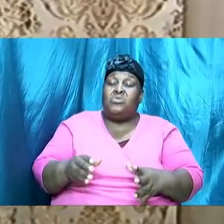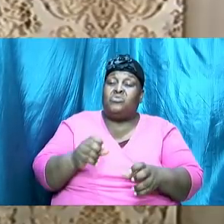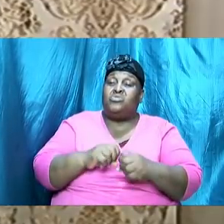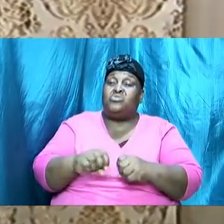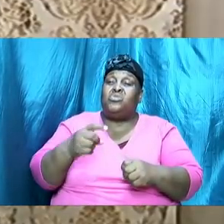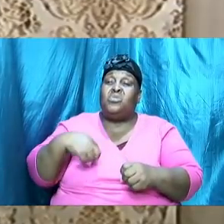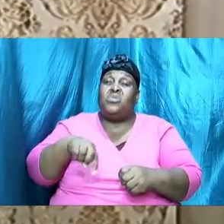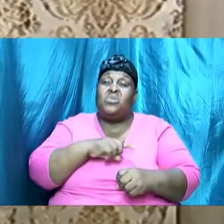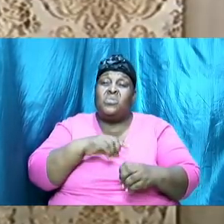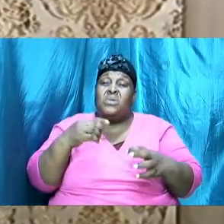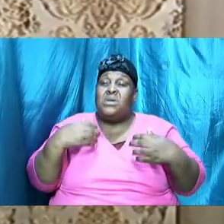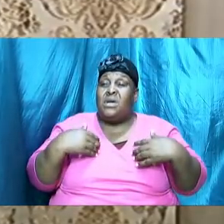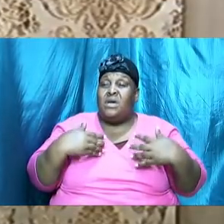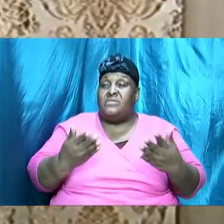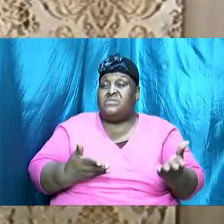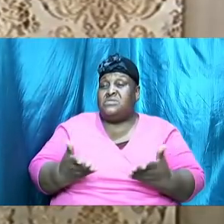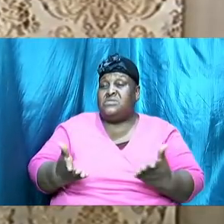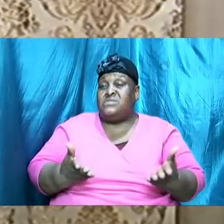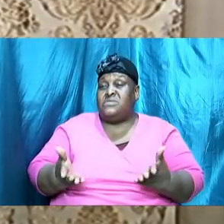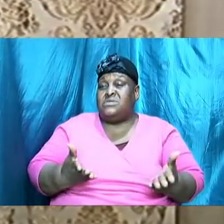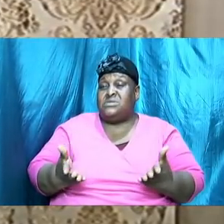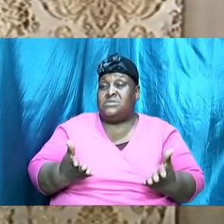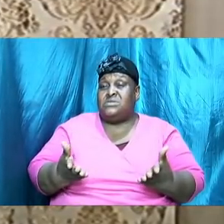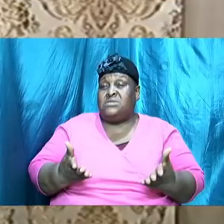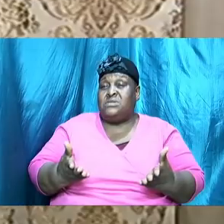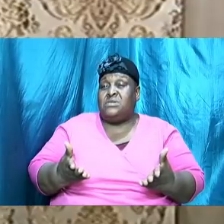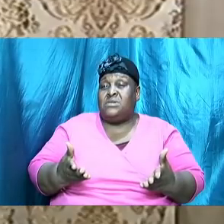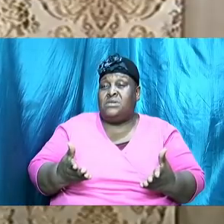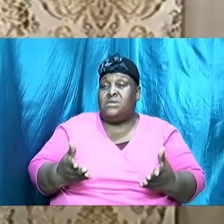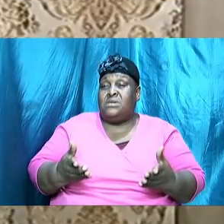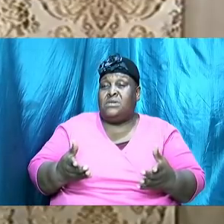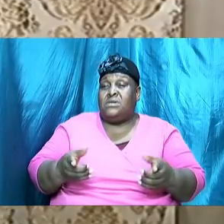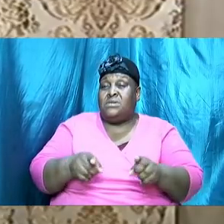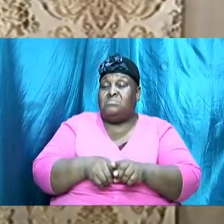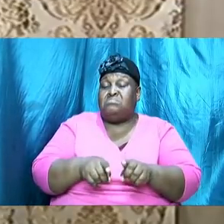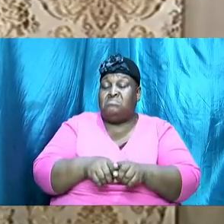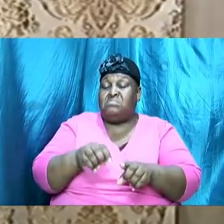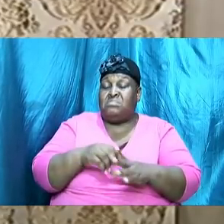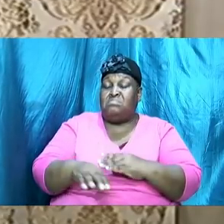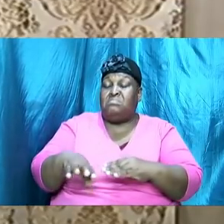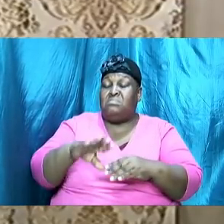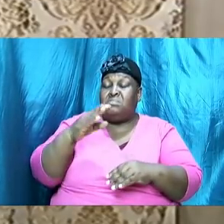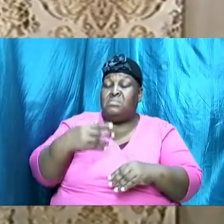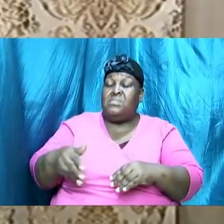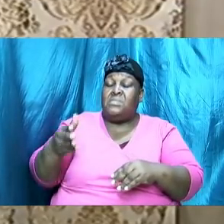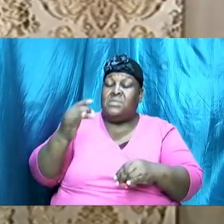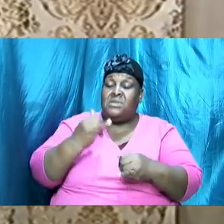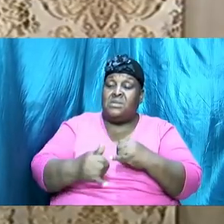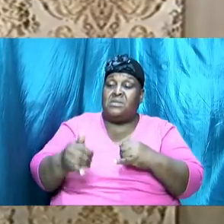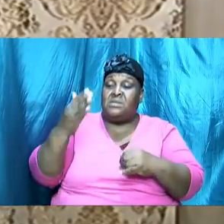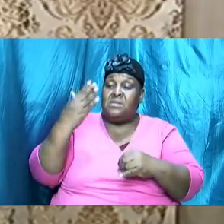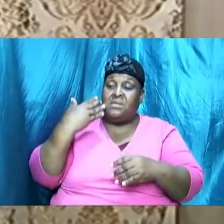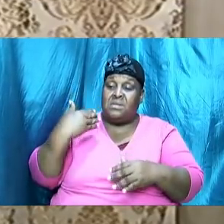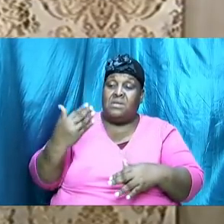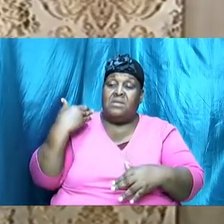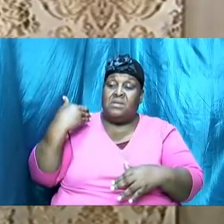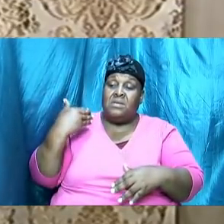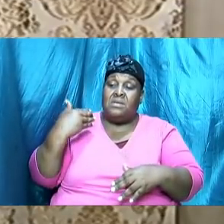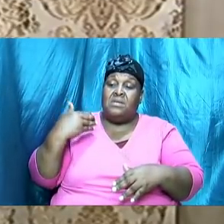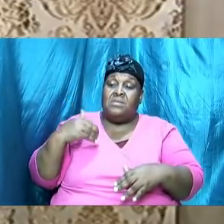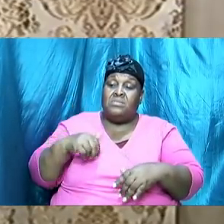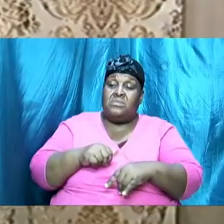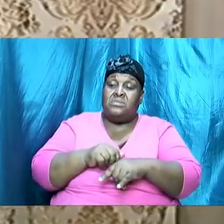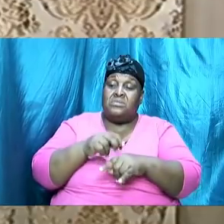we can have the service but as was in the template the last time we streamed right